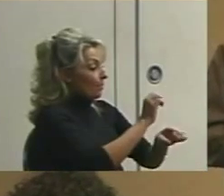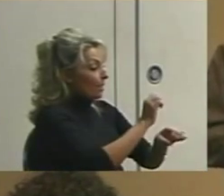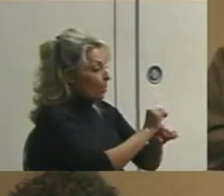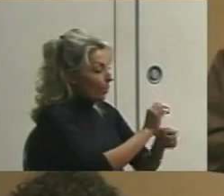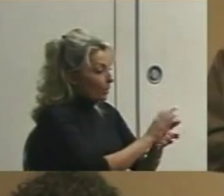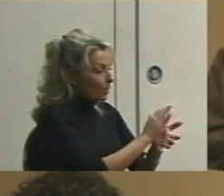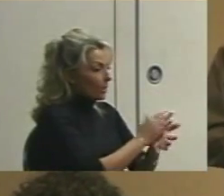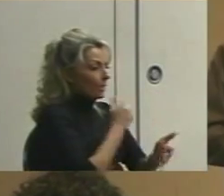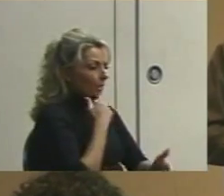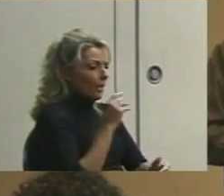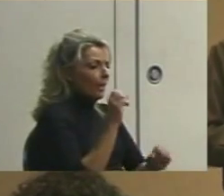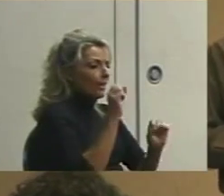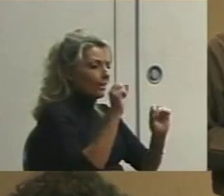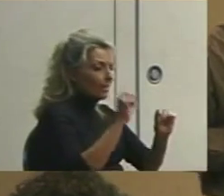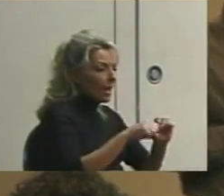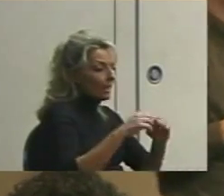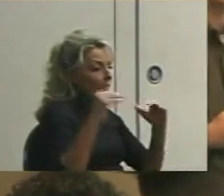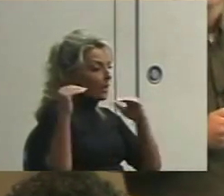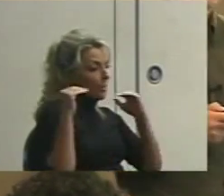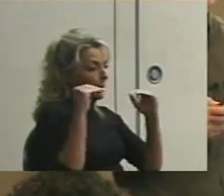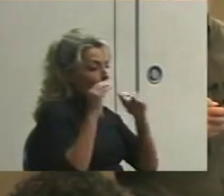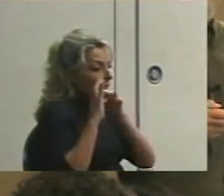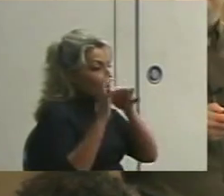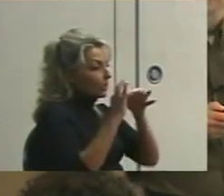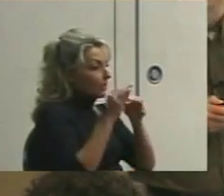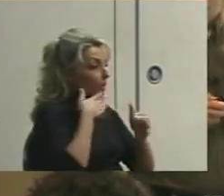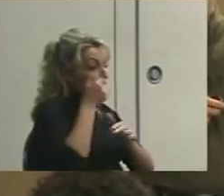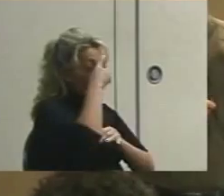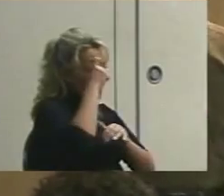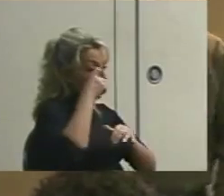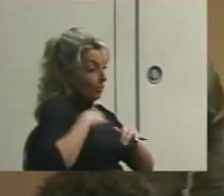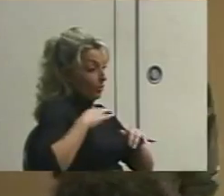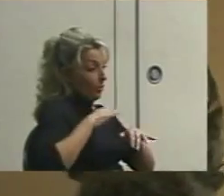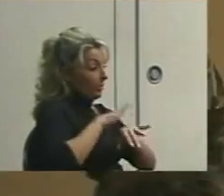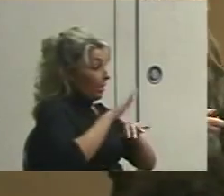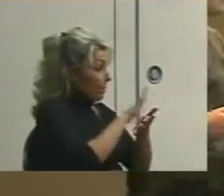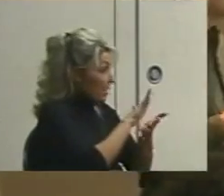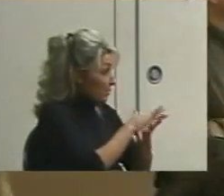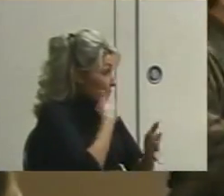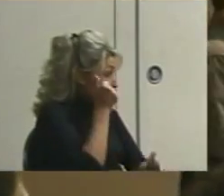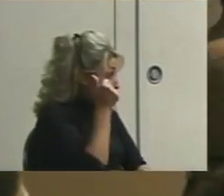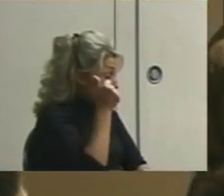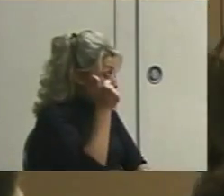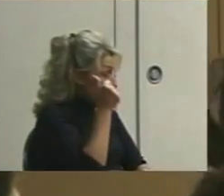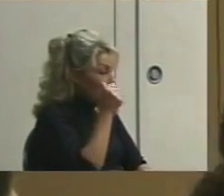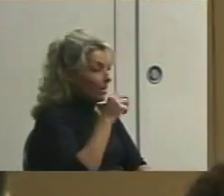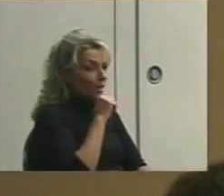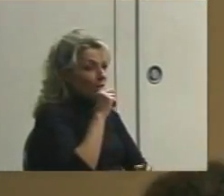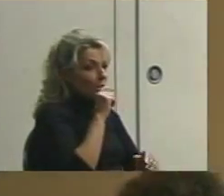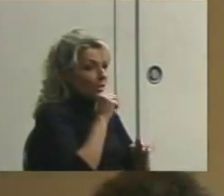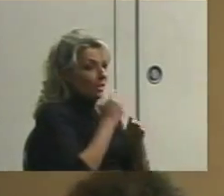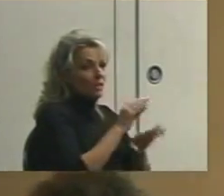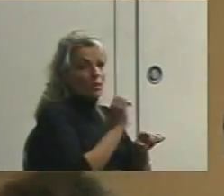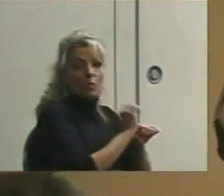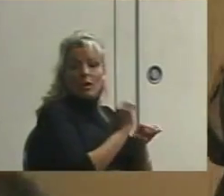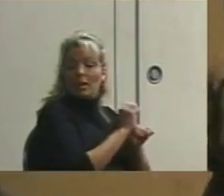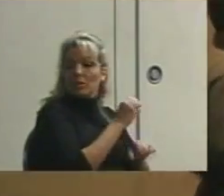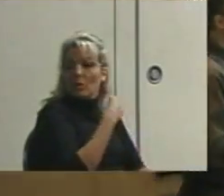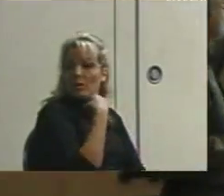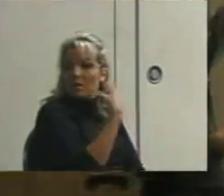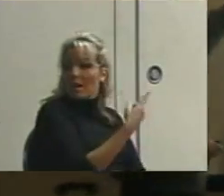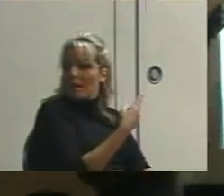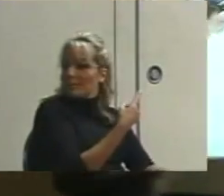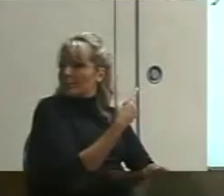are much better because their scores on the worksheets are really good. That doesn't work for us very well. So what we do, though, is we say,